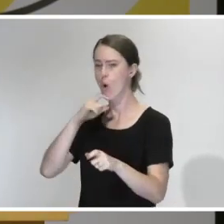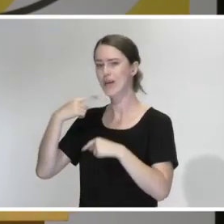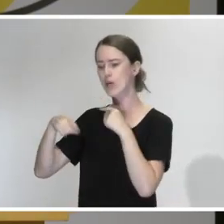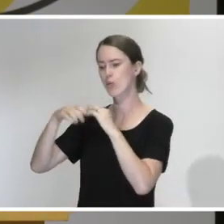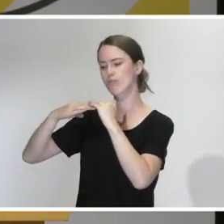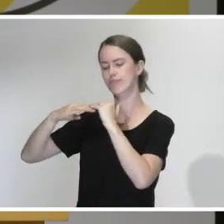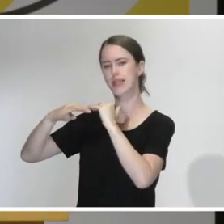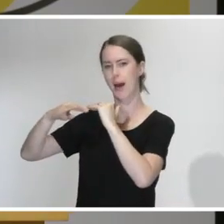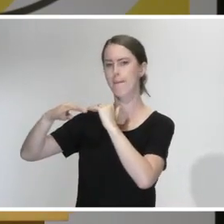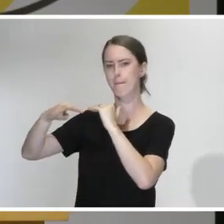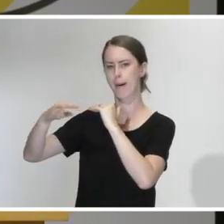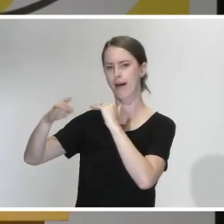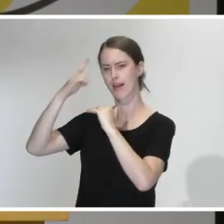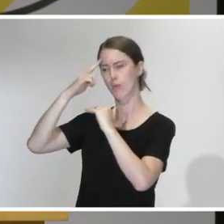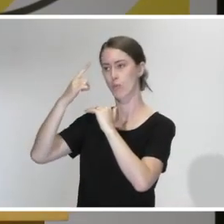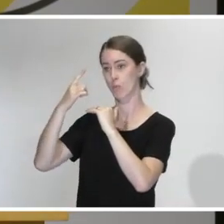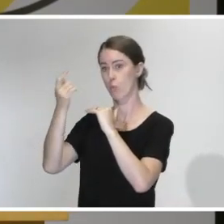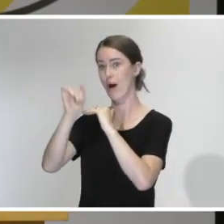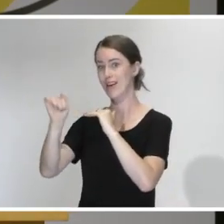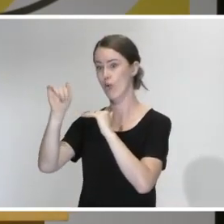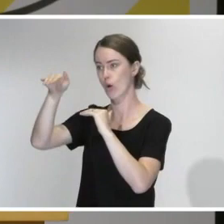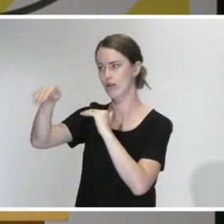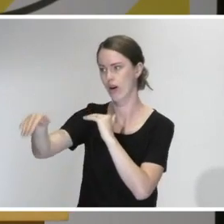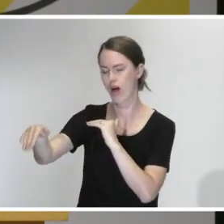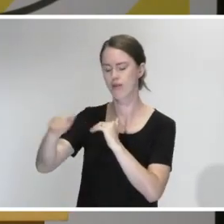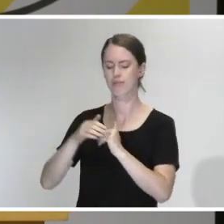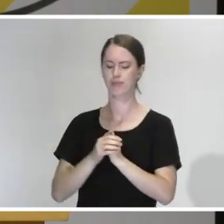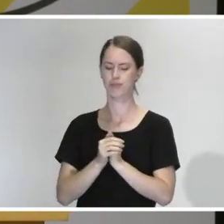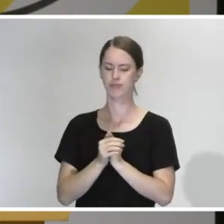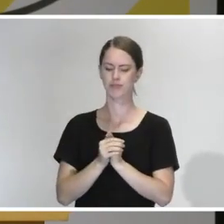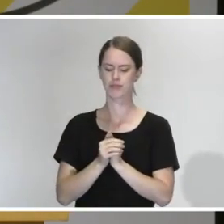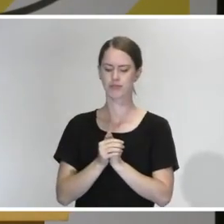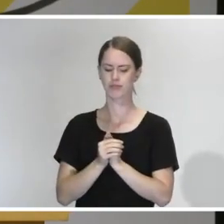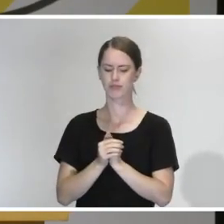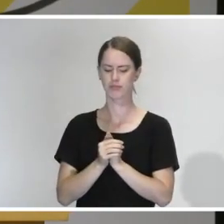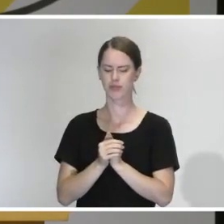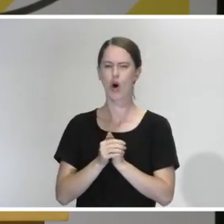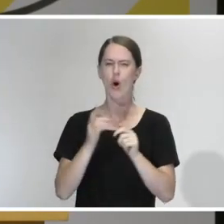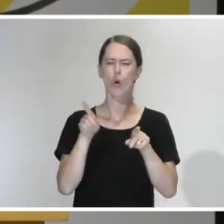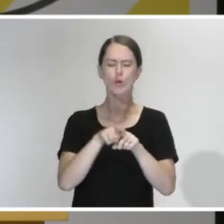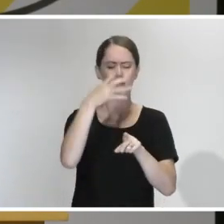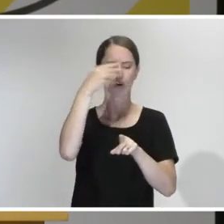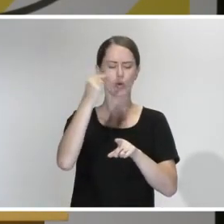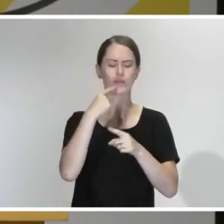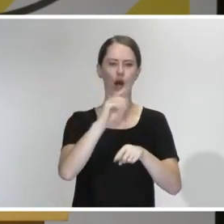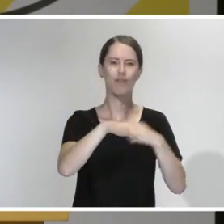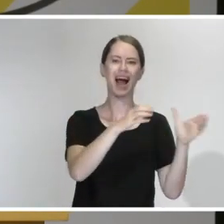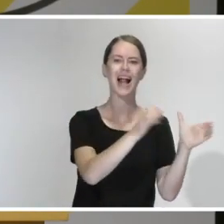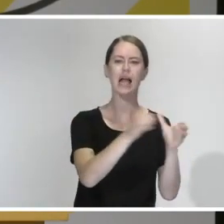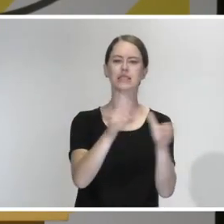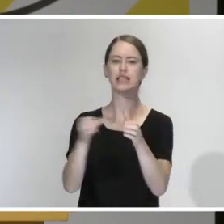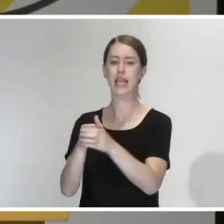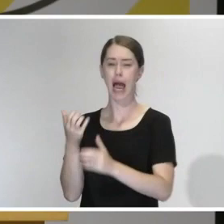stay level, and of course we're looking for that decline. I should say also, and I didn't mention the clusters. We don't have any more